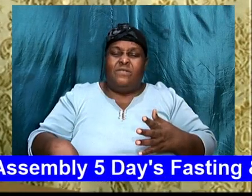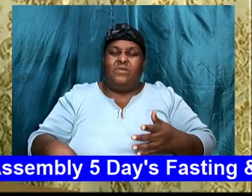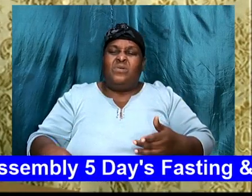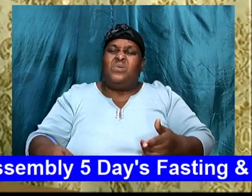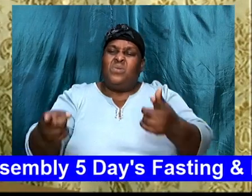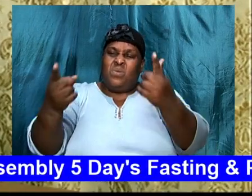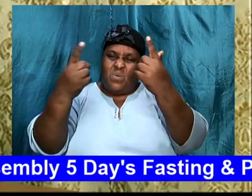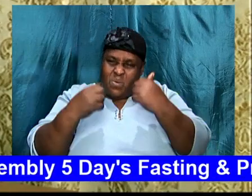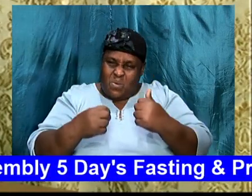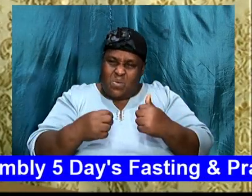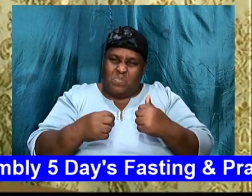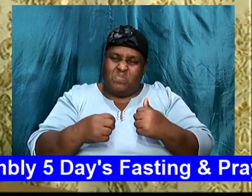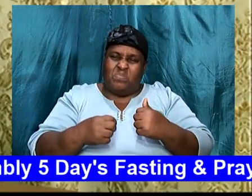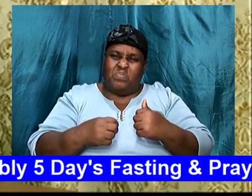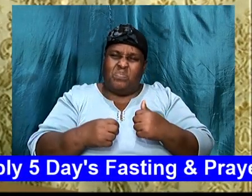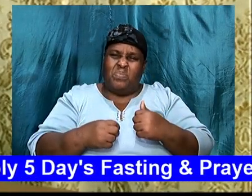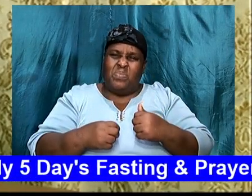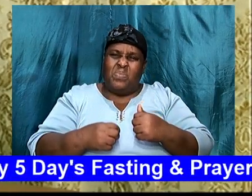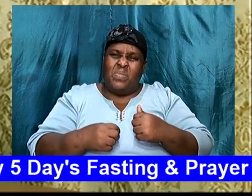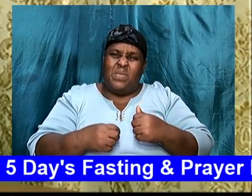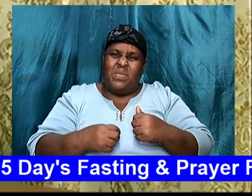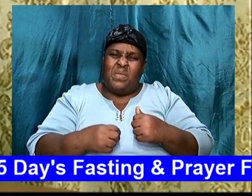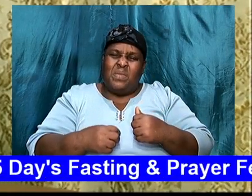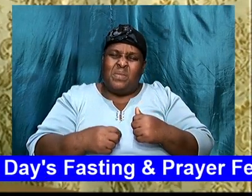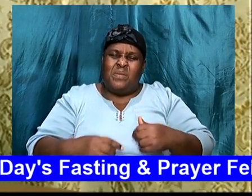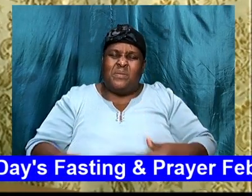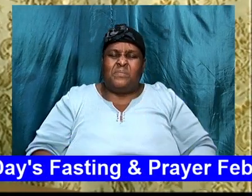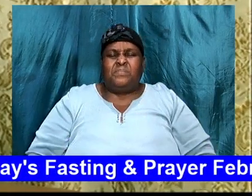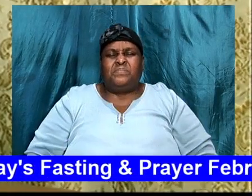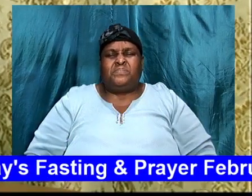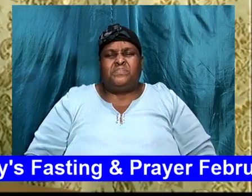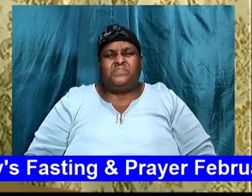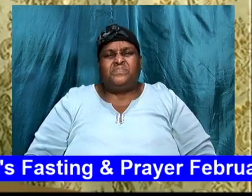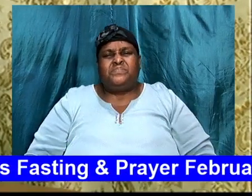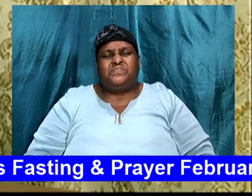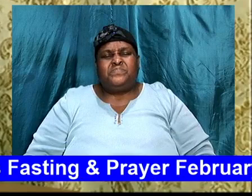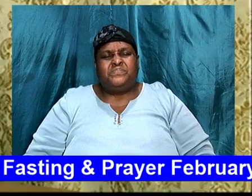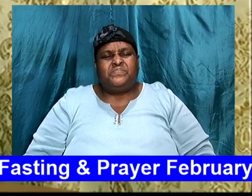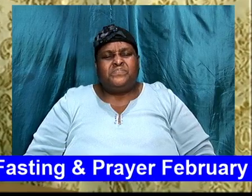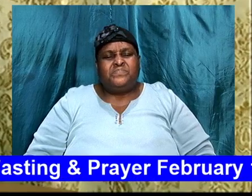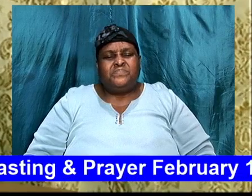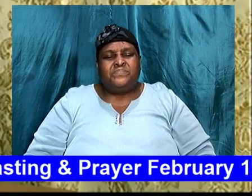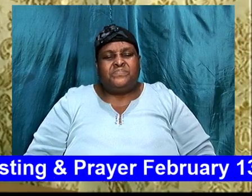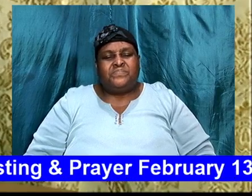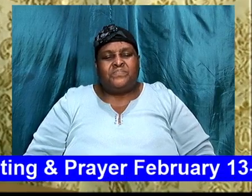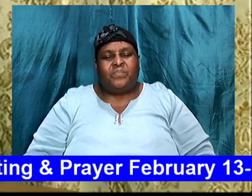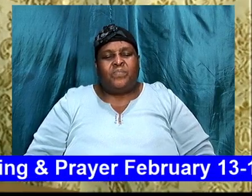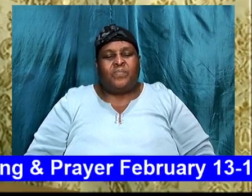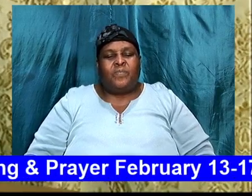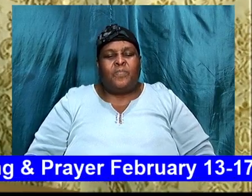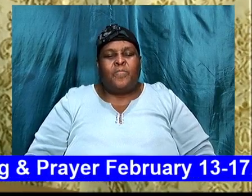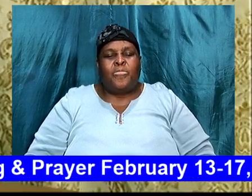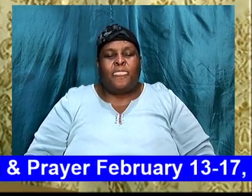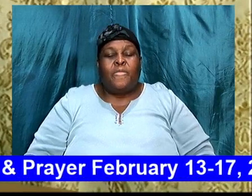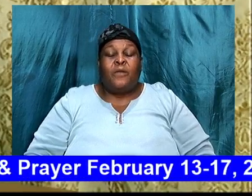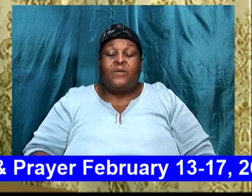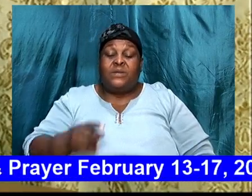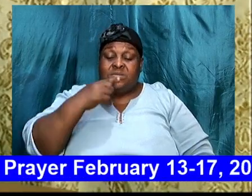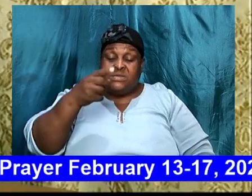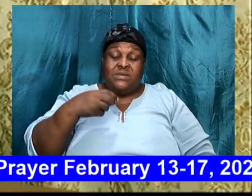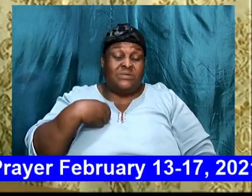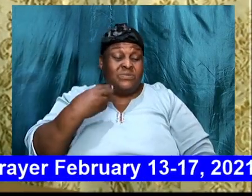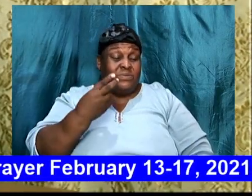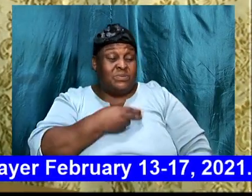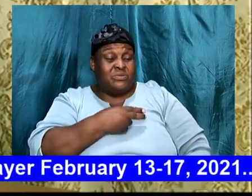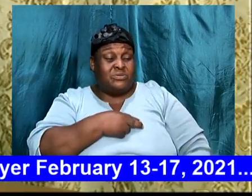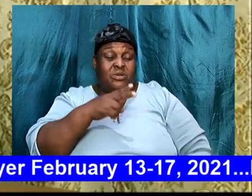Because, Isaiah 55, verses 8 and 9. So we are saying to us, that